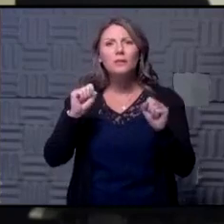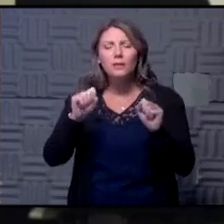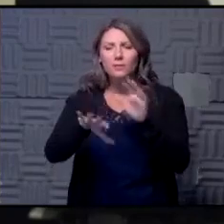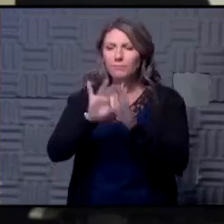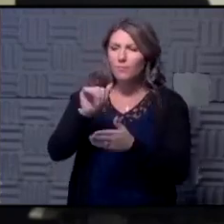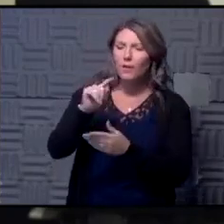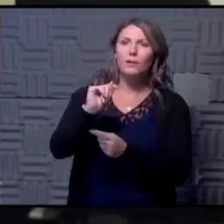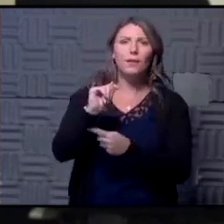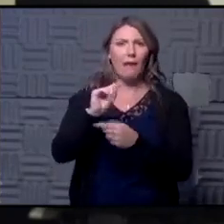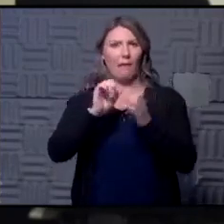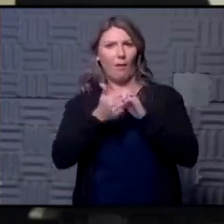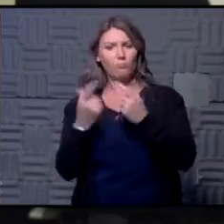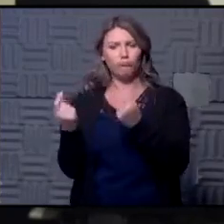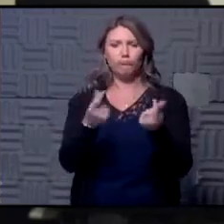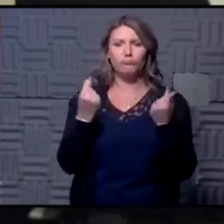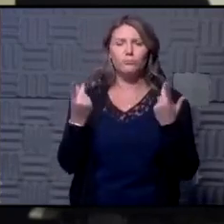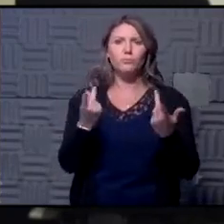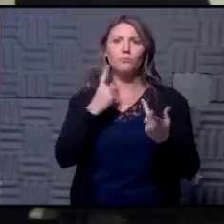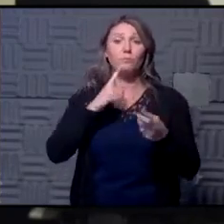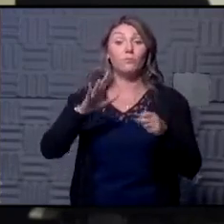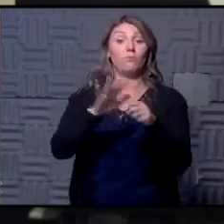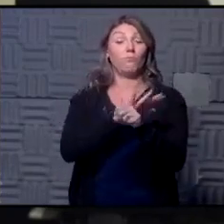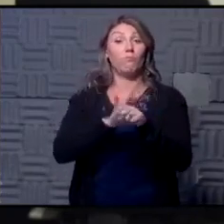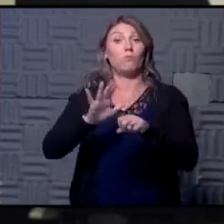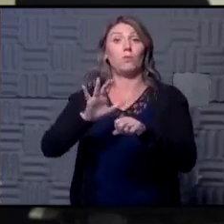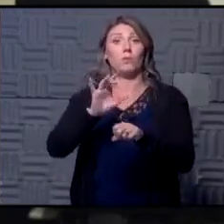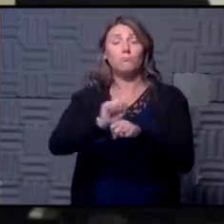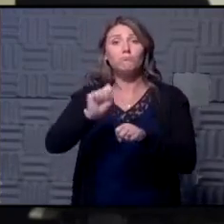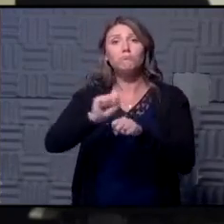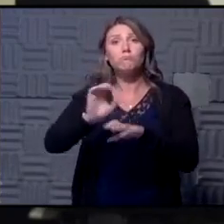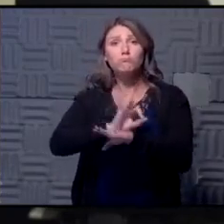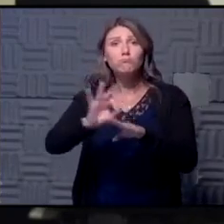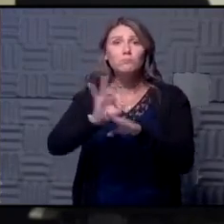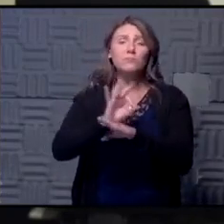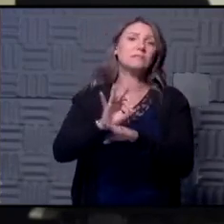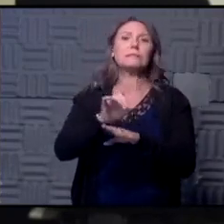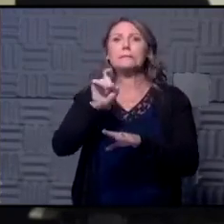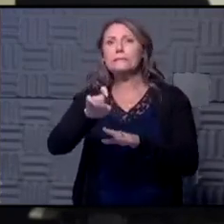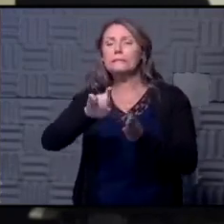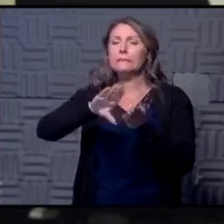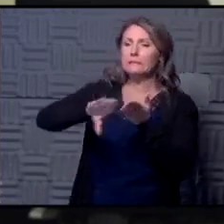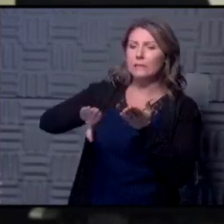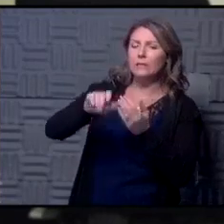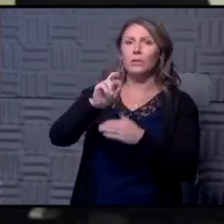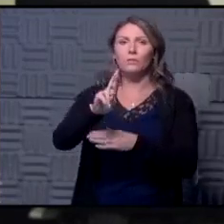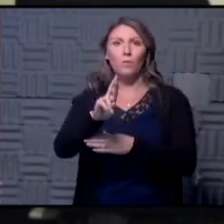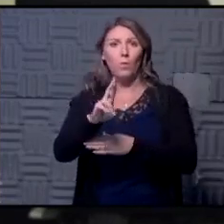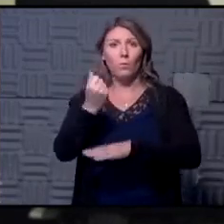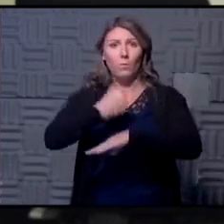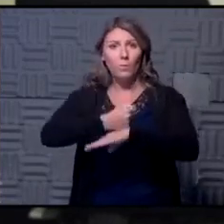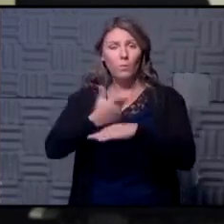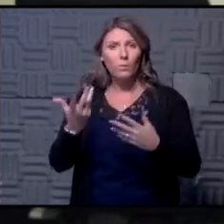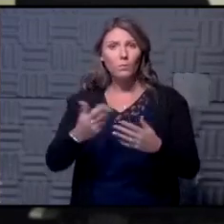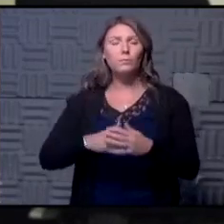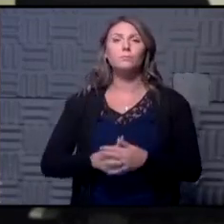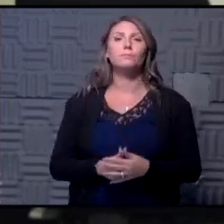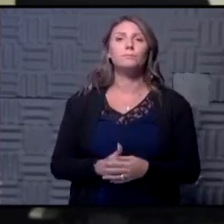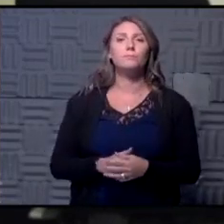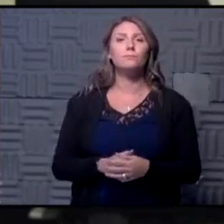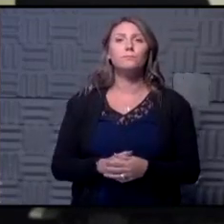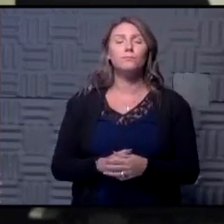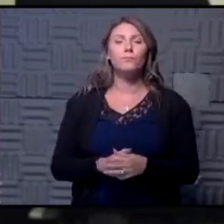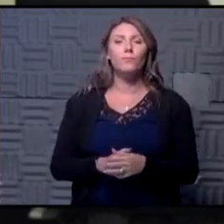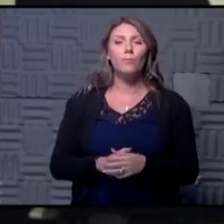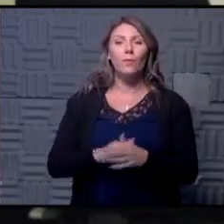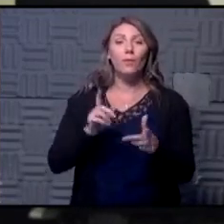out how they were doing were they fully functional were they having to downsize were they laying off or were they closed what